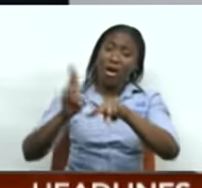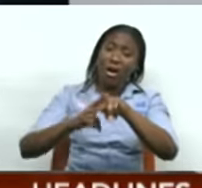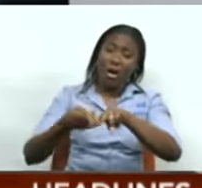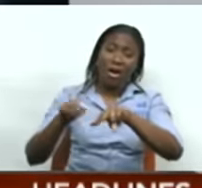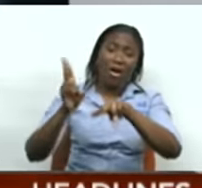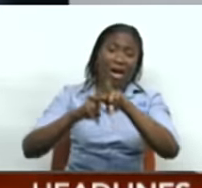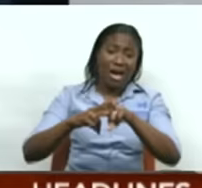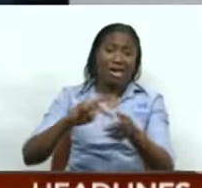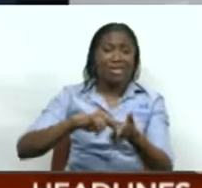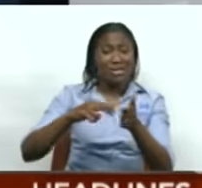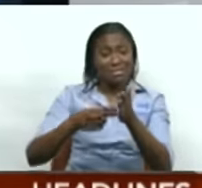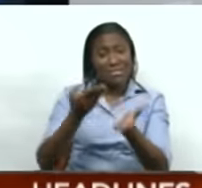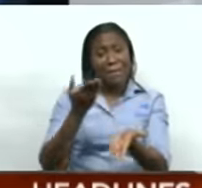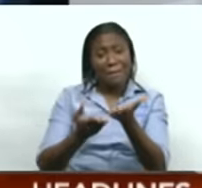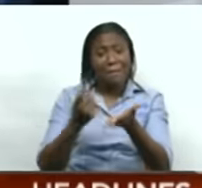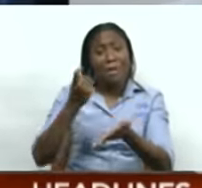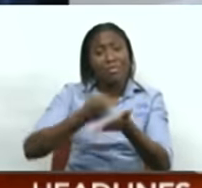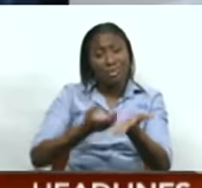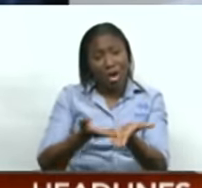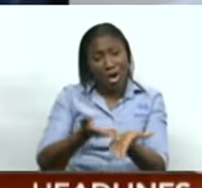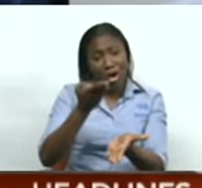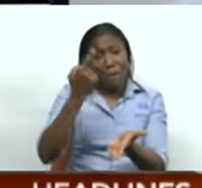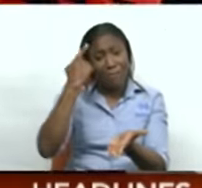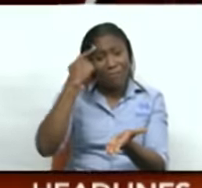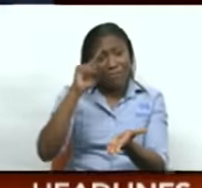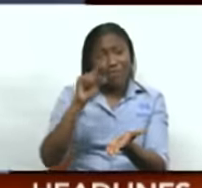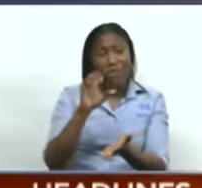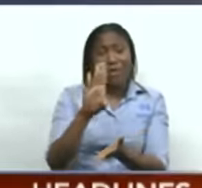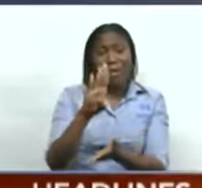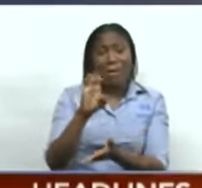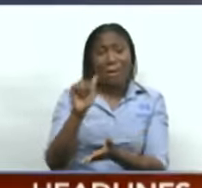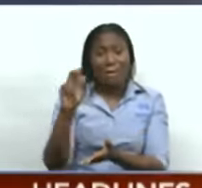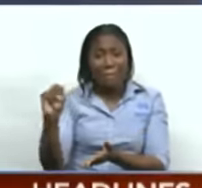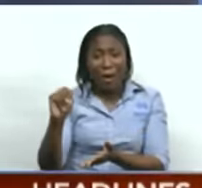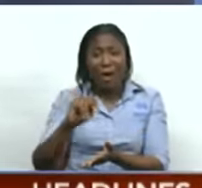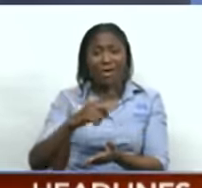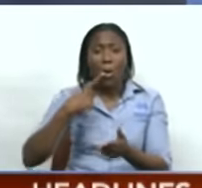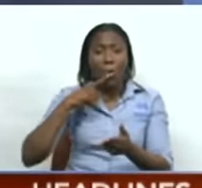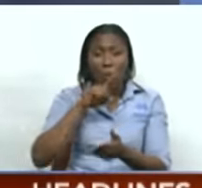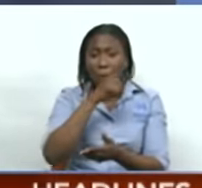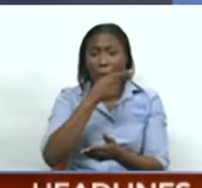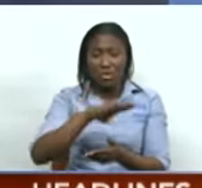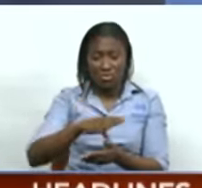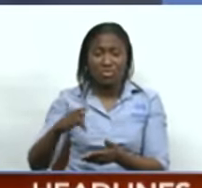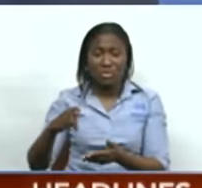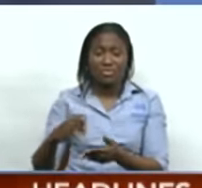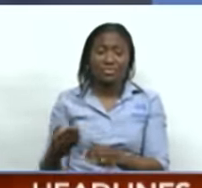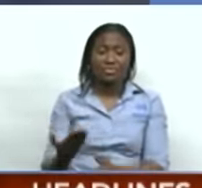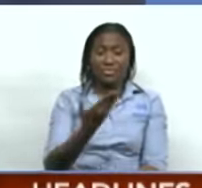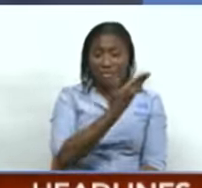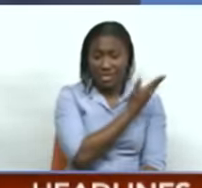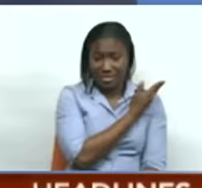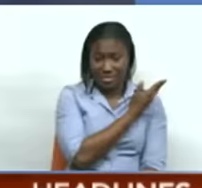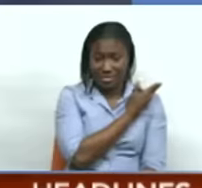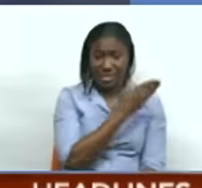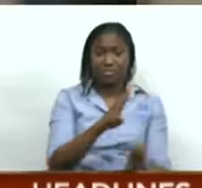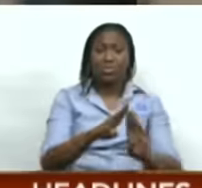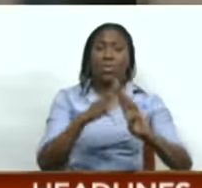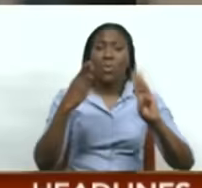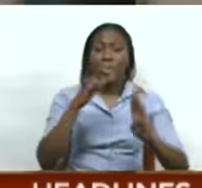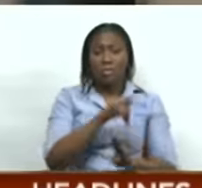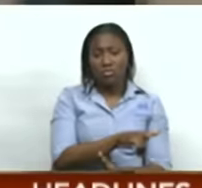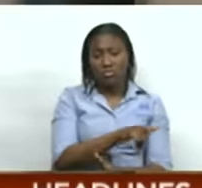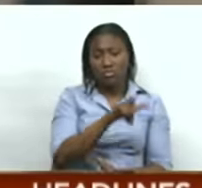result in increased prices for soybean, meal and corn. Condor Airlines resumes winter season service to Tobago.